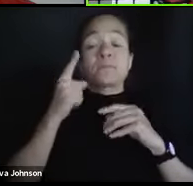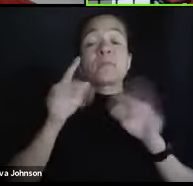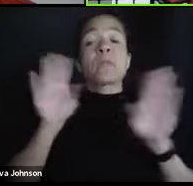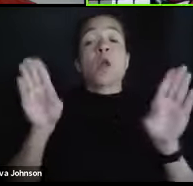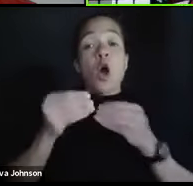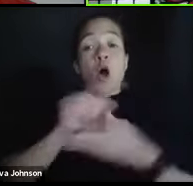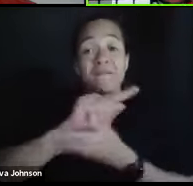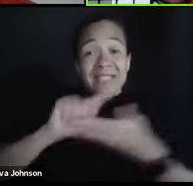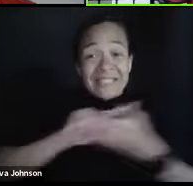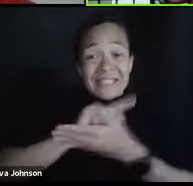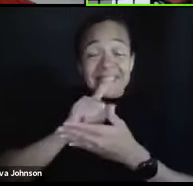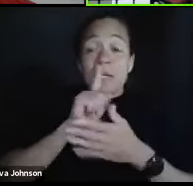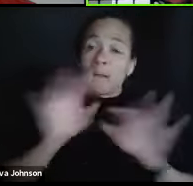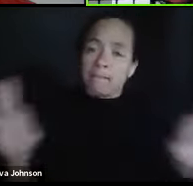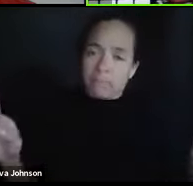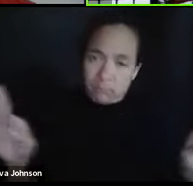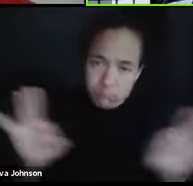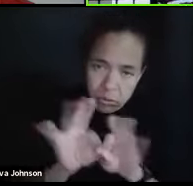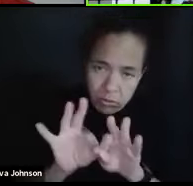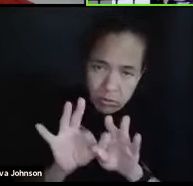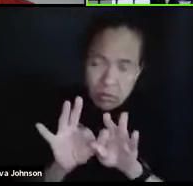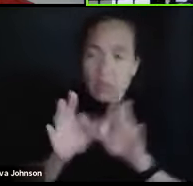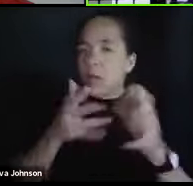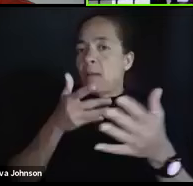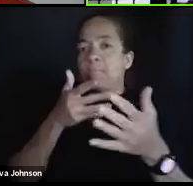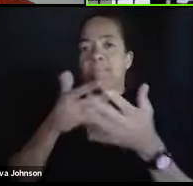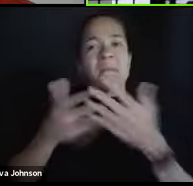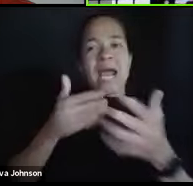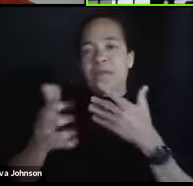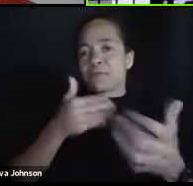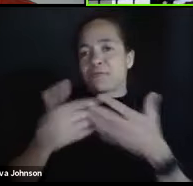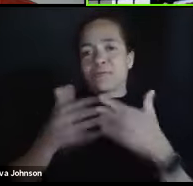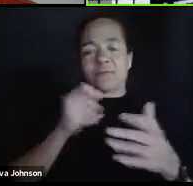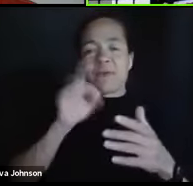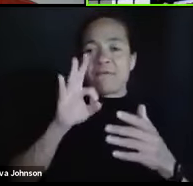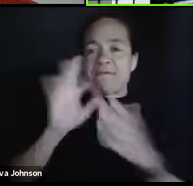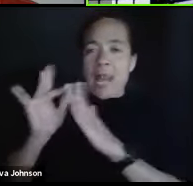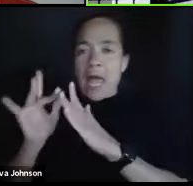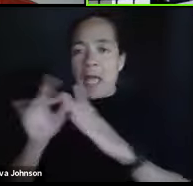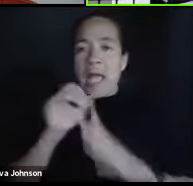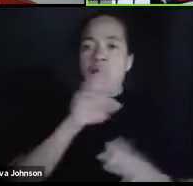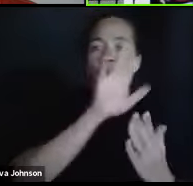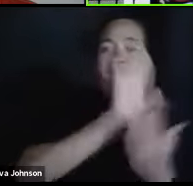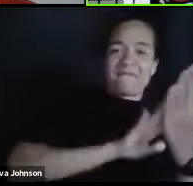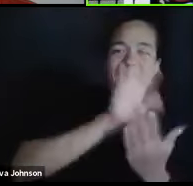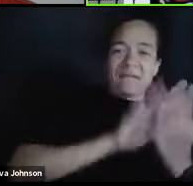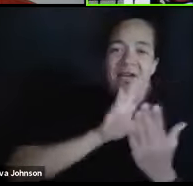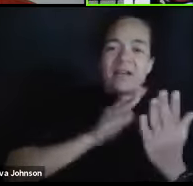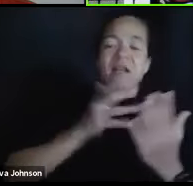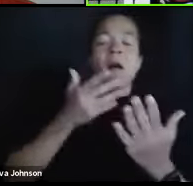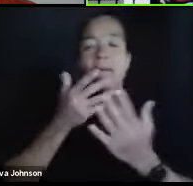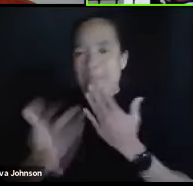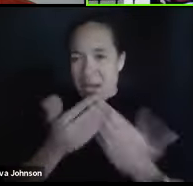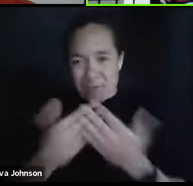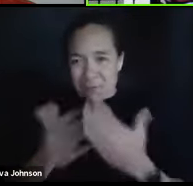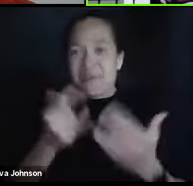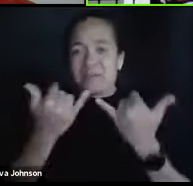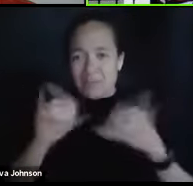component, no matter how we choose to do that. I want to say also that